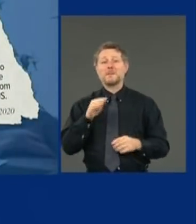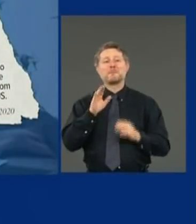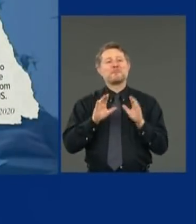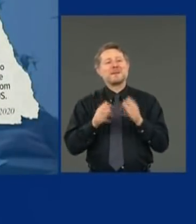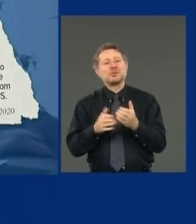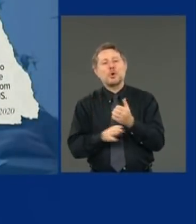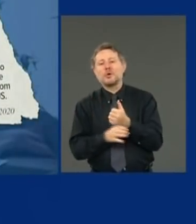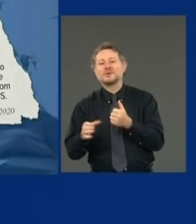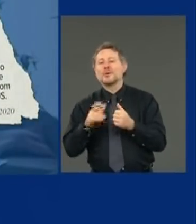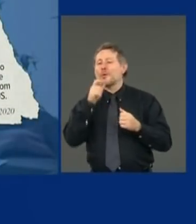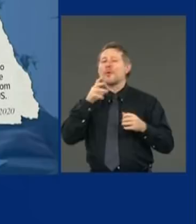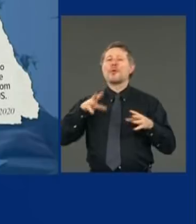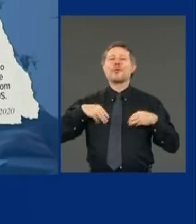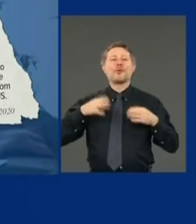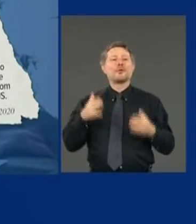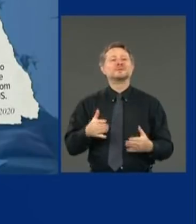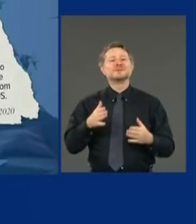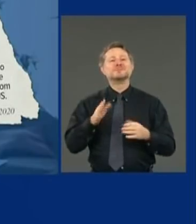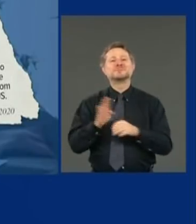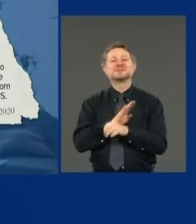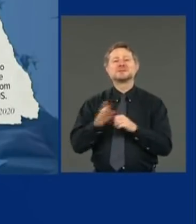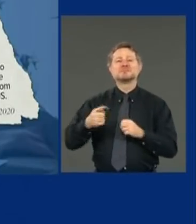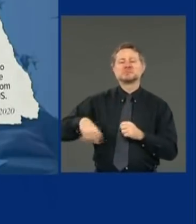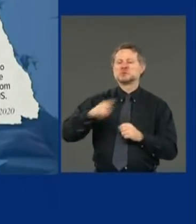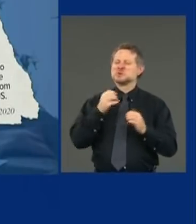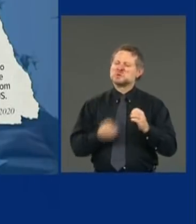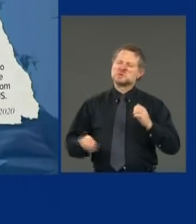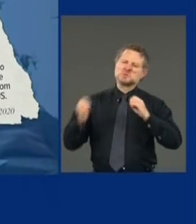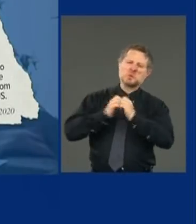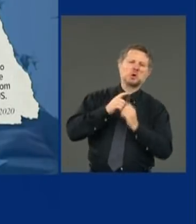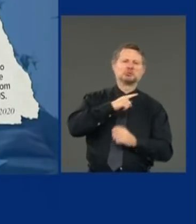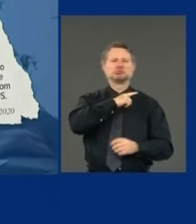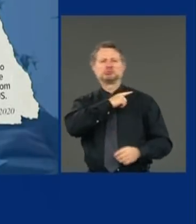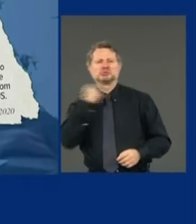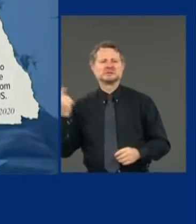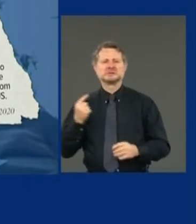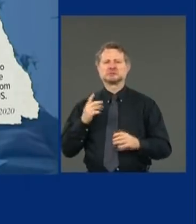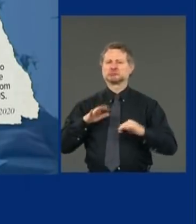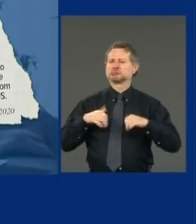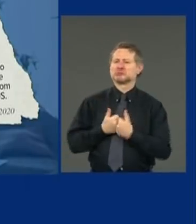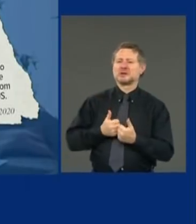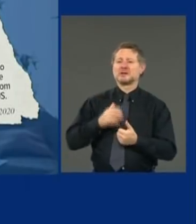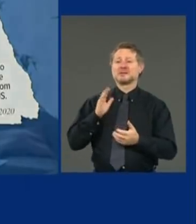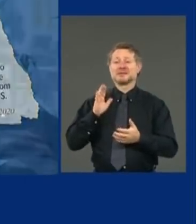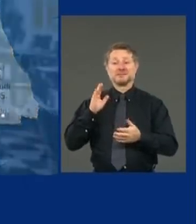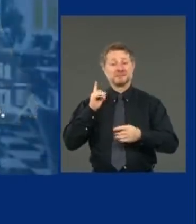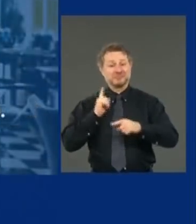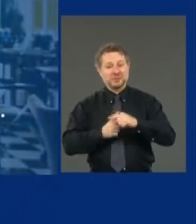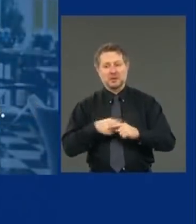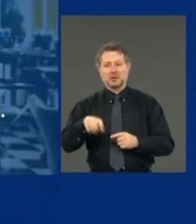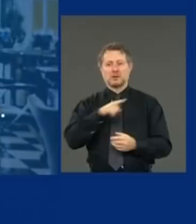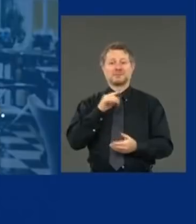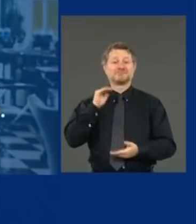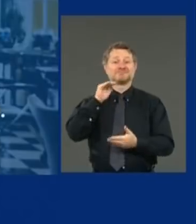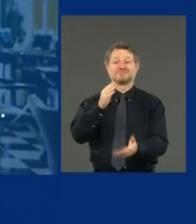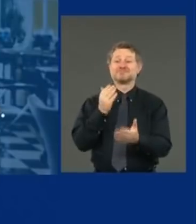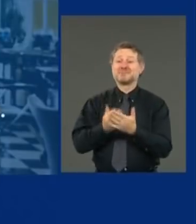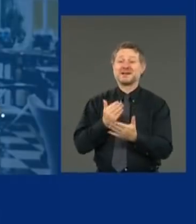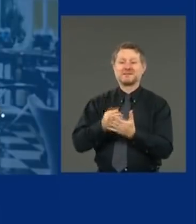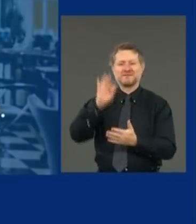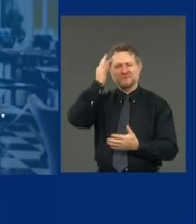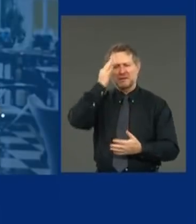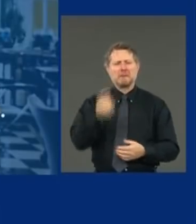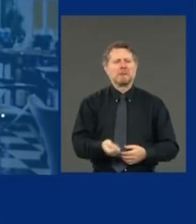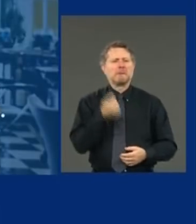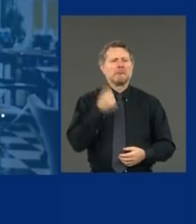face a far greater risk and have received less in federal relief. So